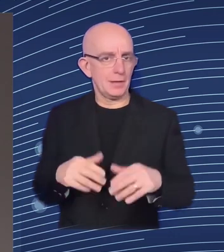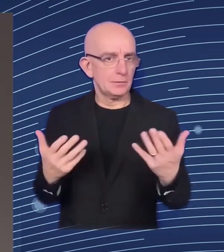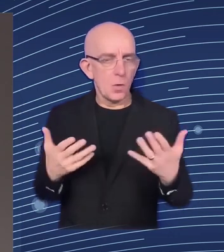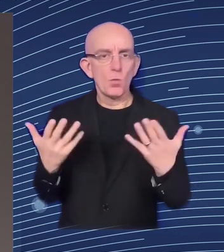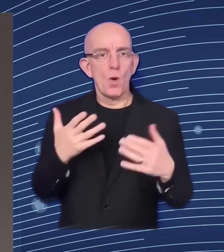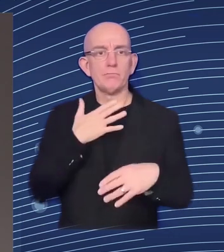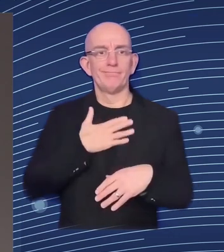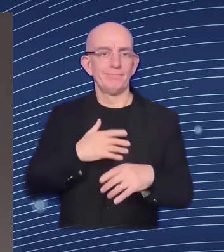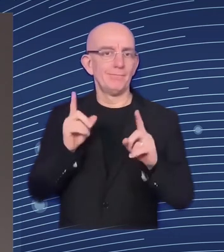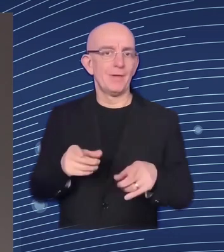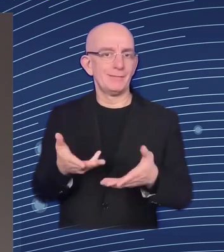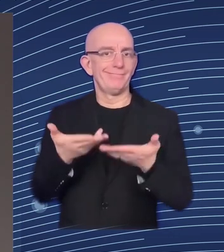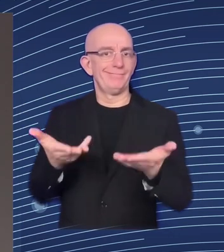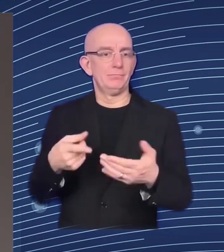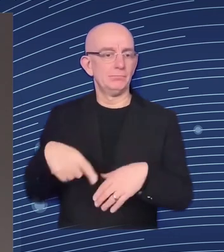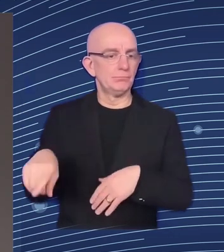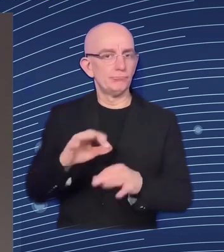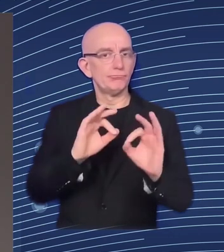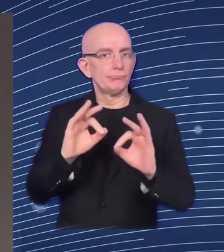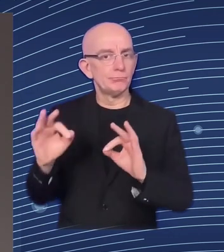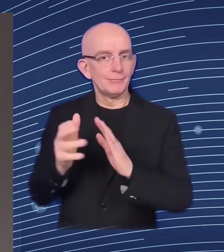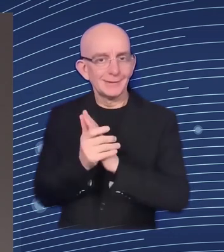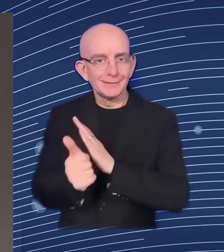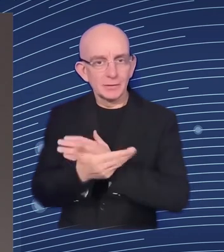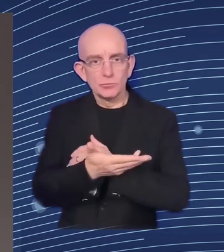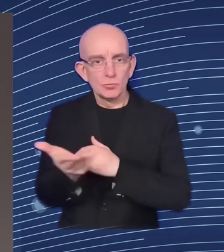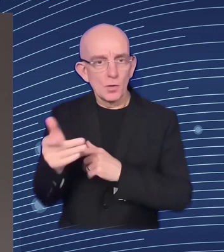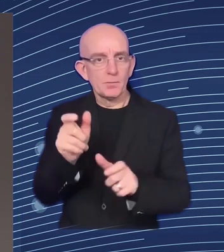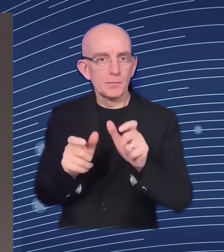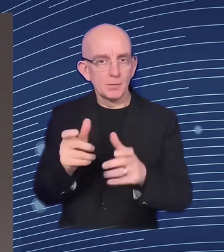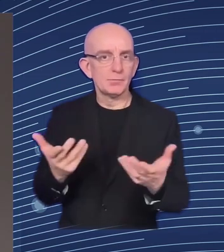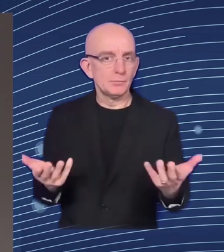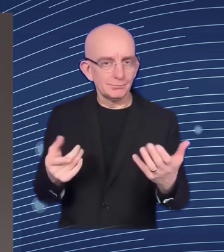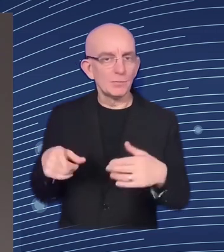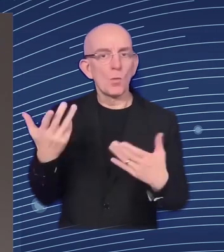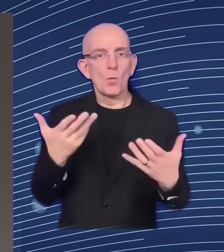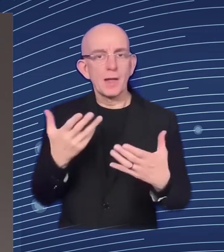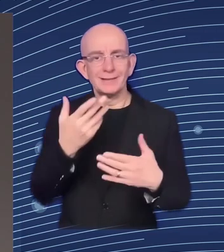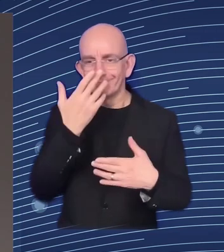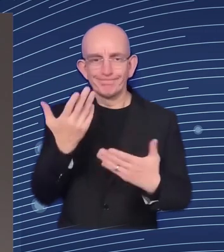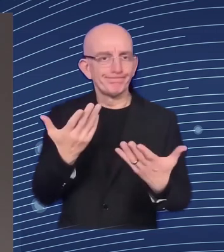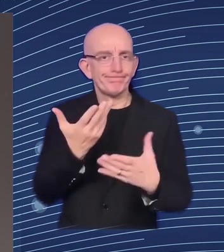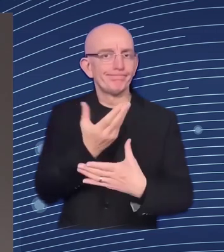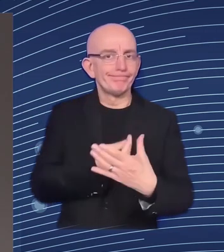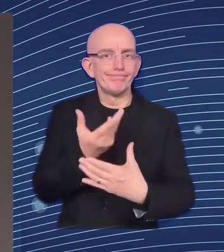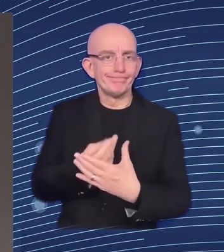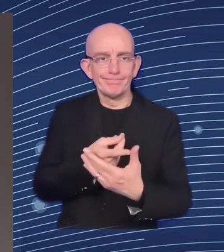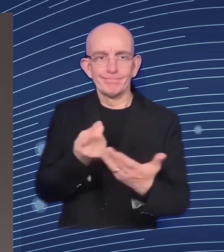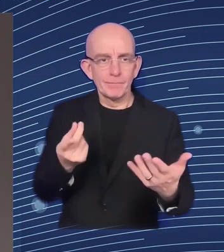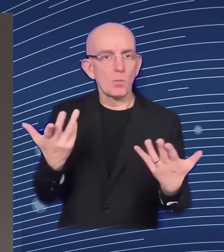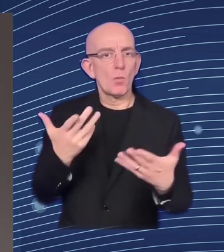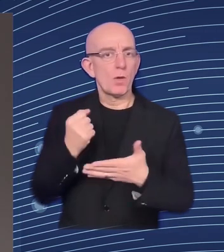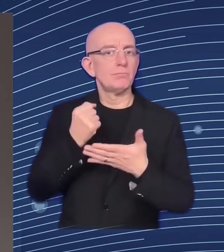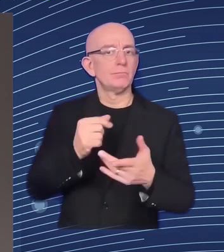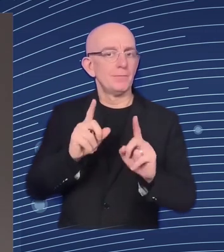what are the policy solutions that are needed and then what can we all do as partners the european commission the ebrd many